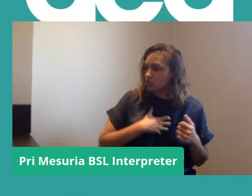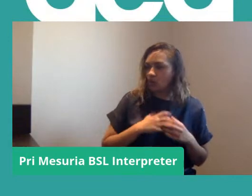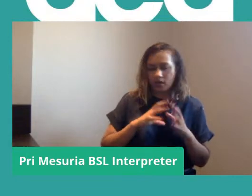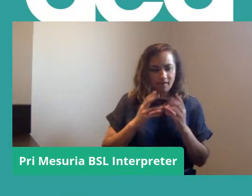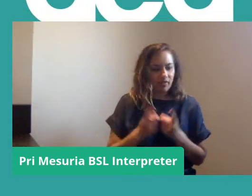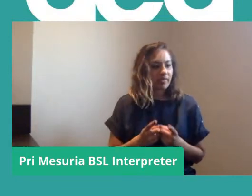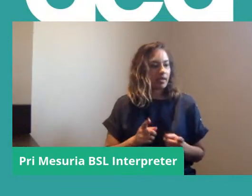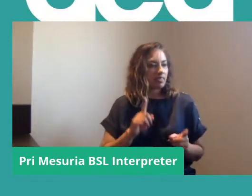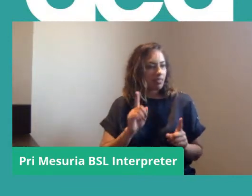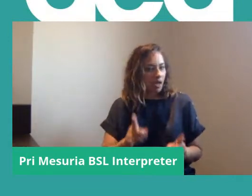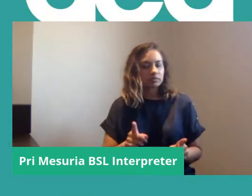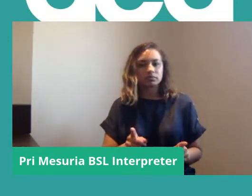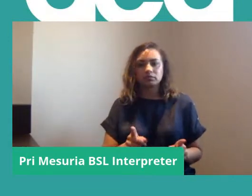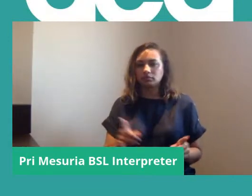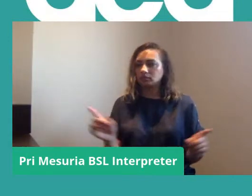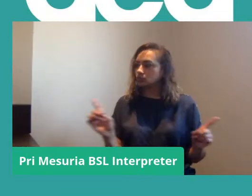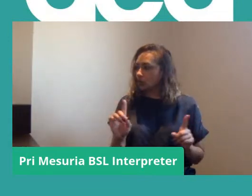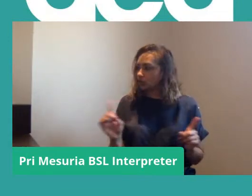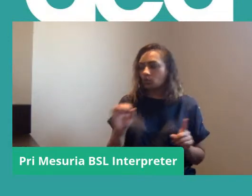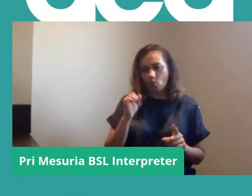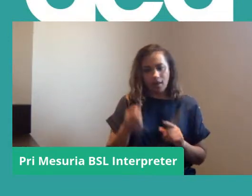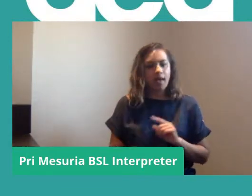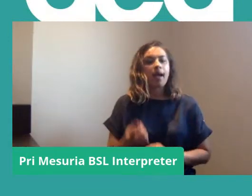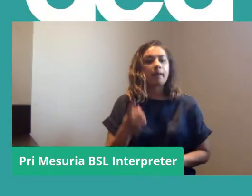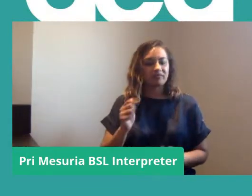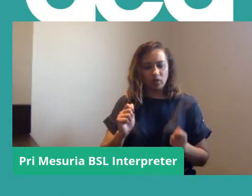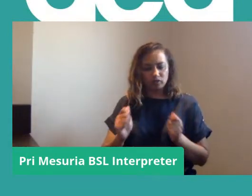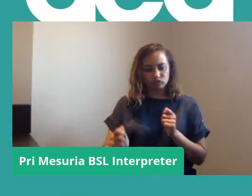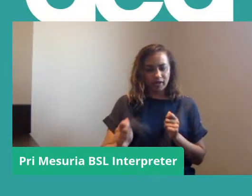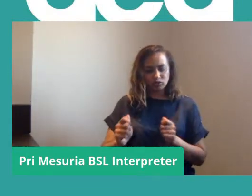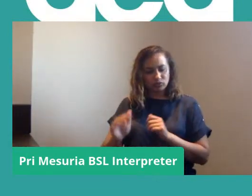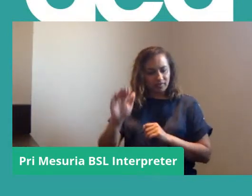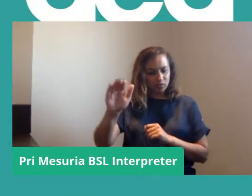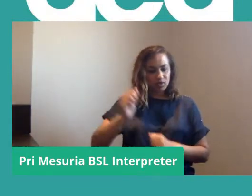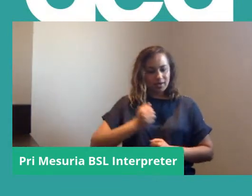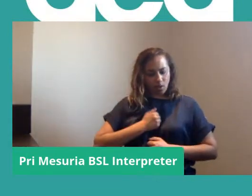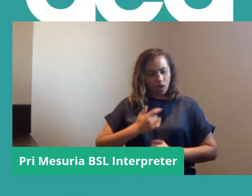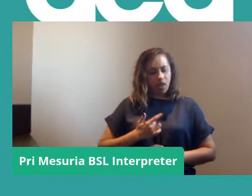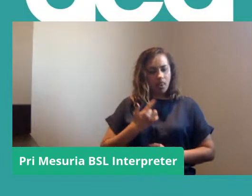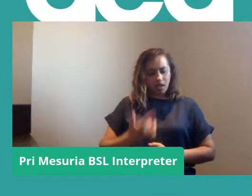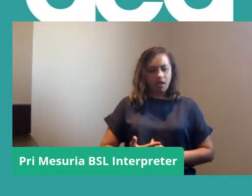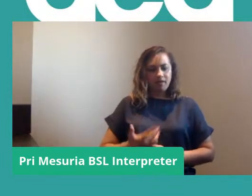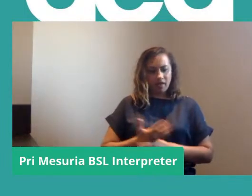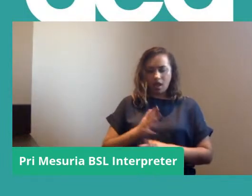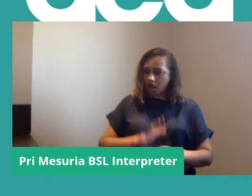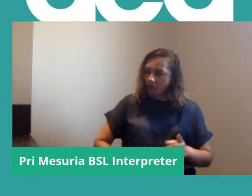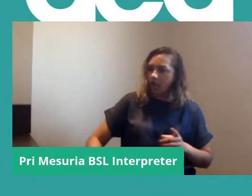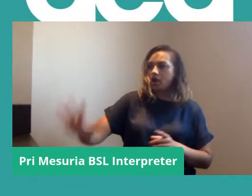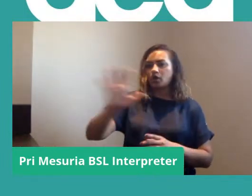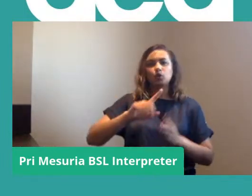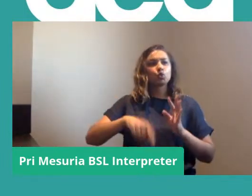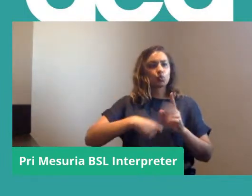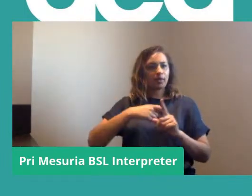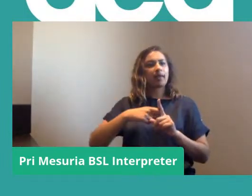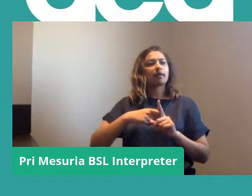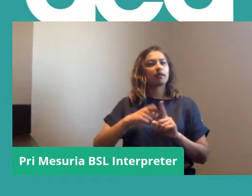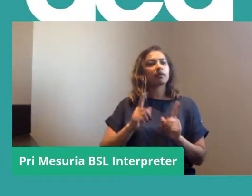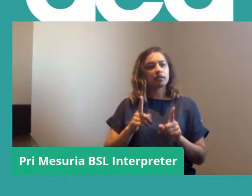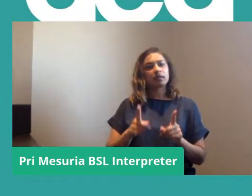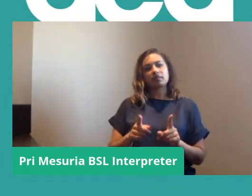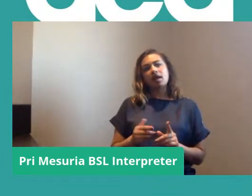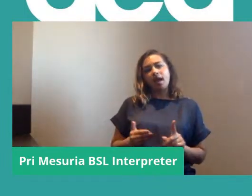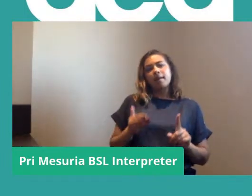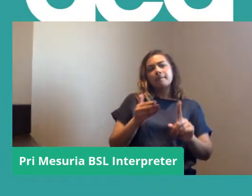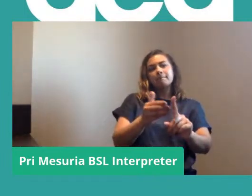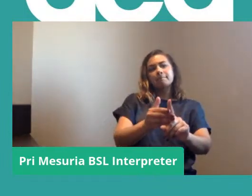ultimately that's what's going to that's what's going to lead to the change we need we need in our lives and in our country ultimately which is what it's all about